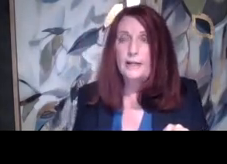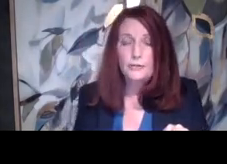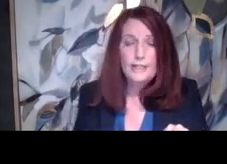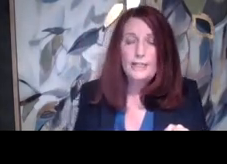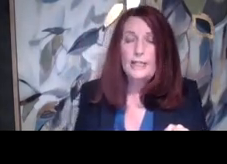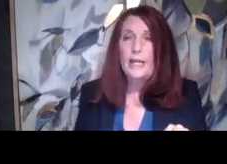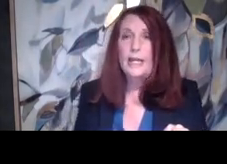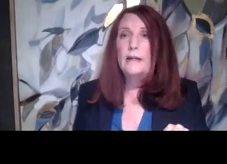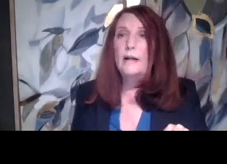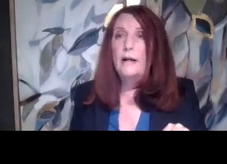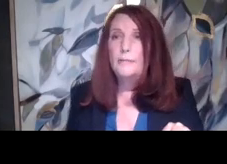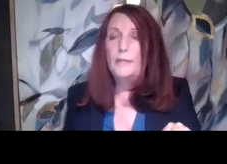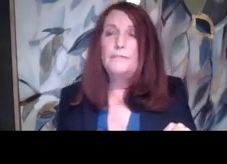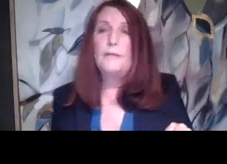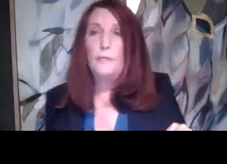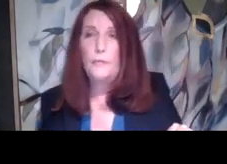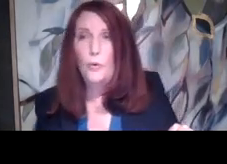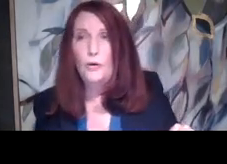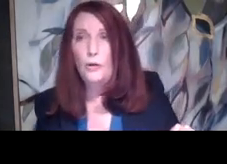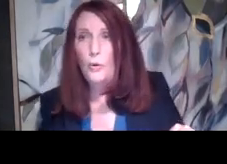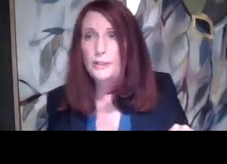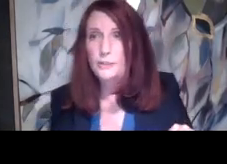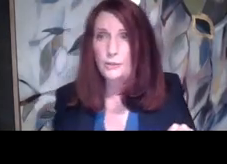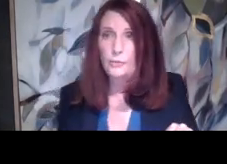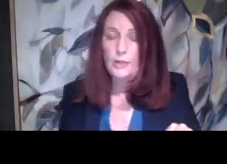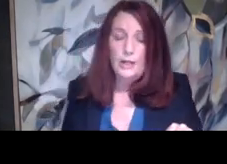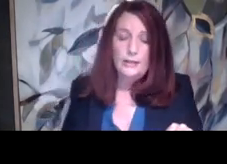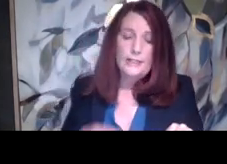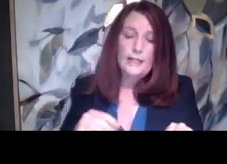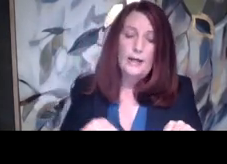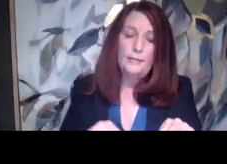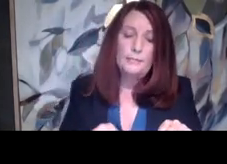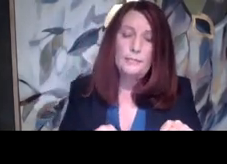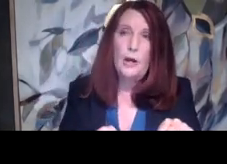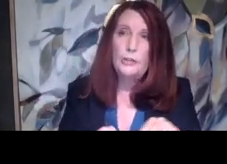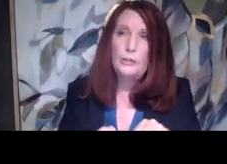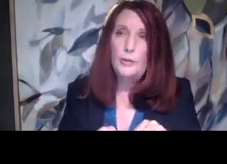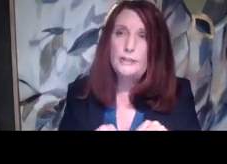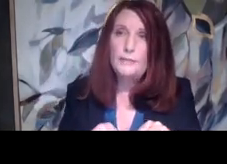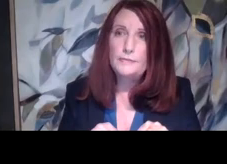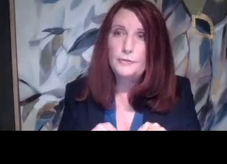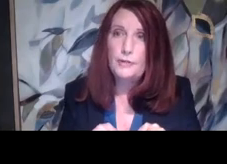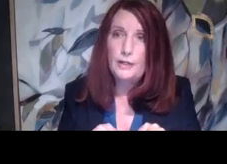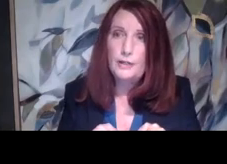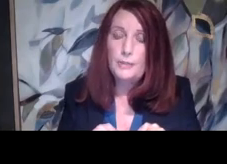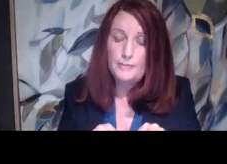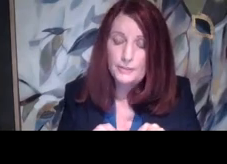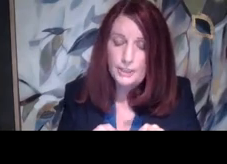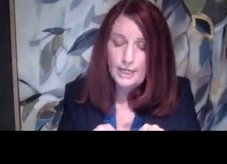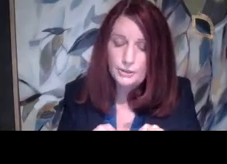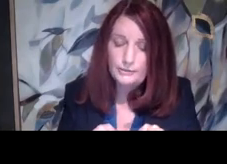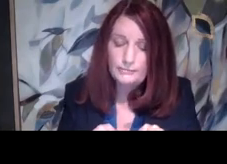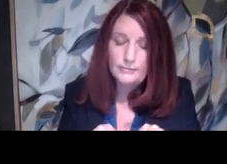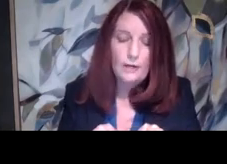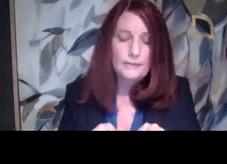against that under the ADA, um, at 504, according to the, um, US Office for, uh, Department